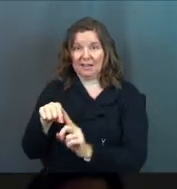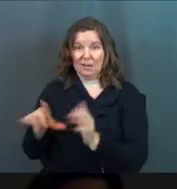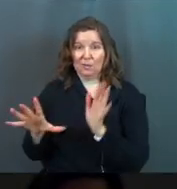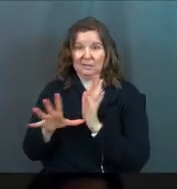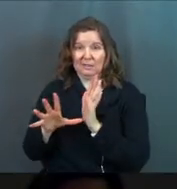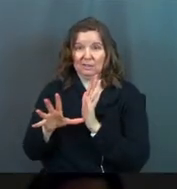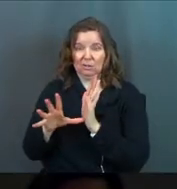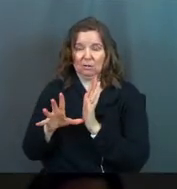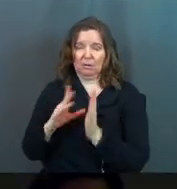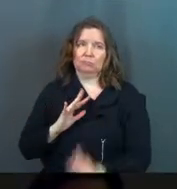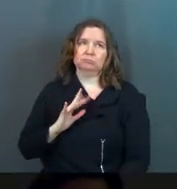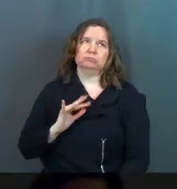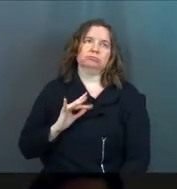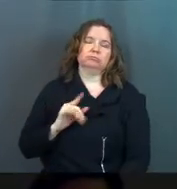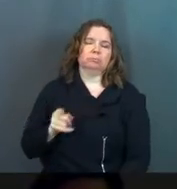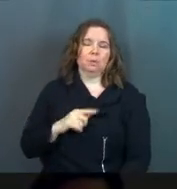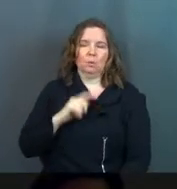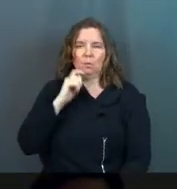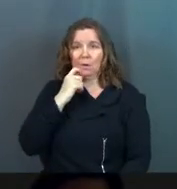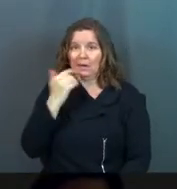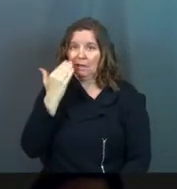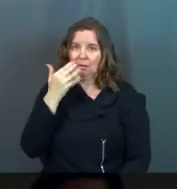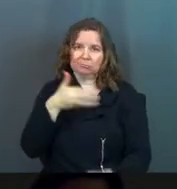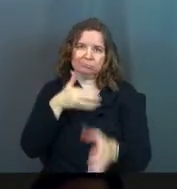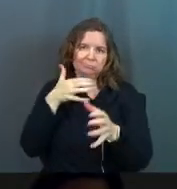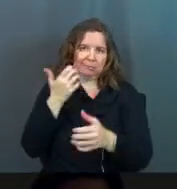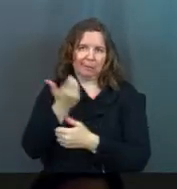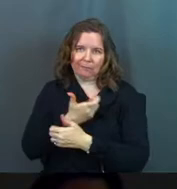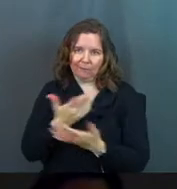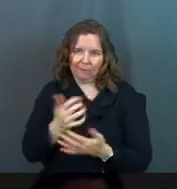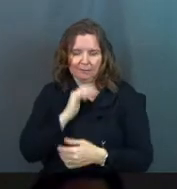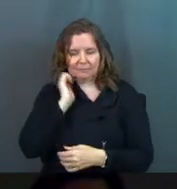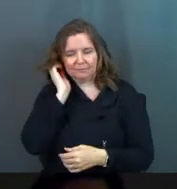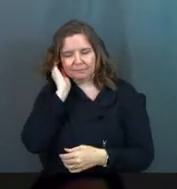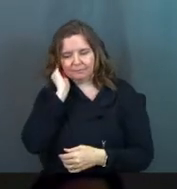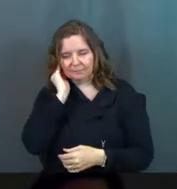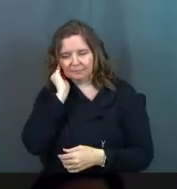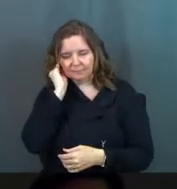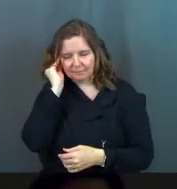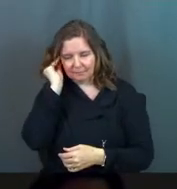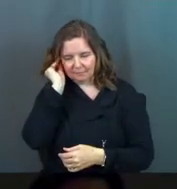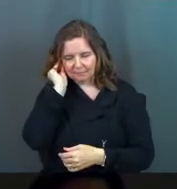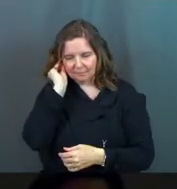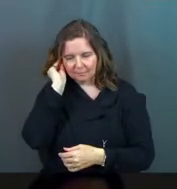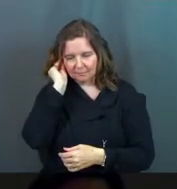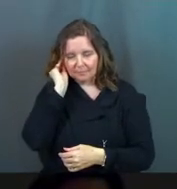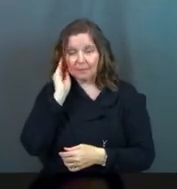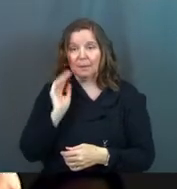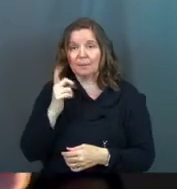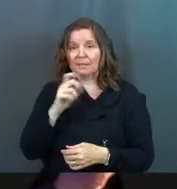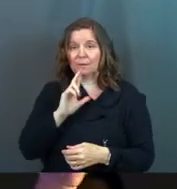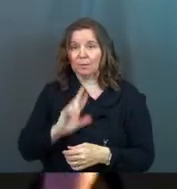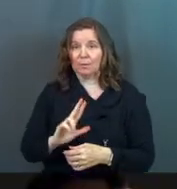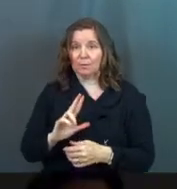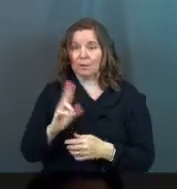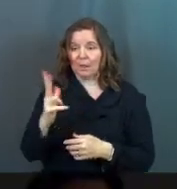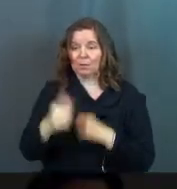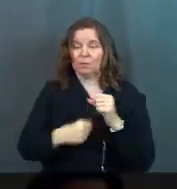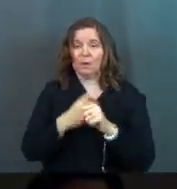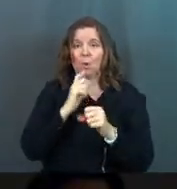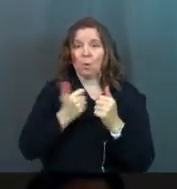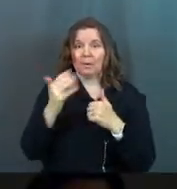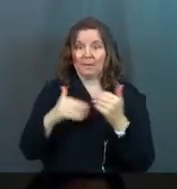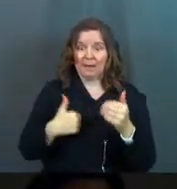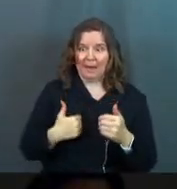and seniors knew everything because they were three years older than me, and I almost knew everything, but they for sure